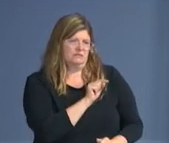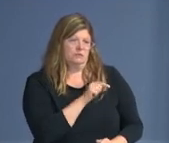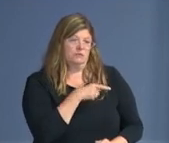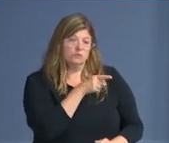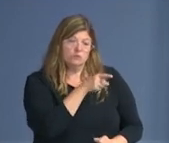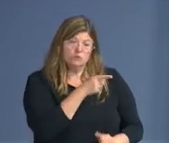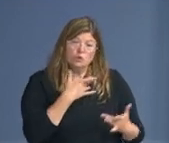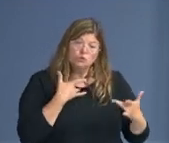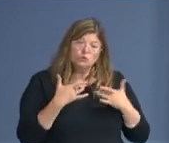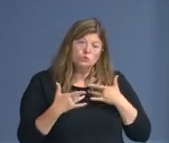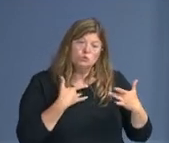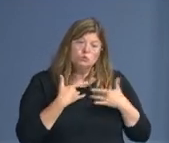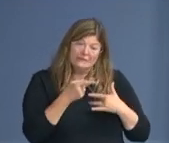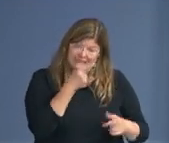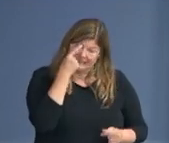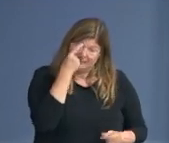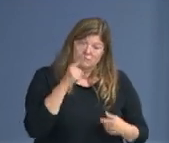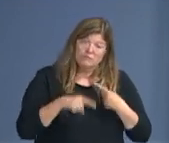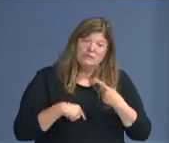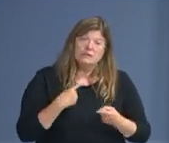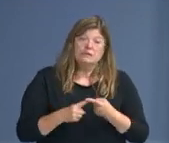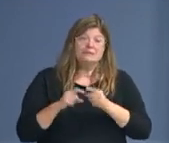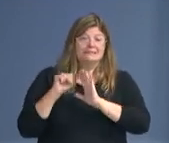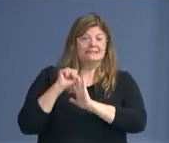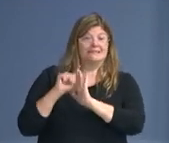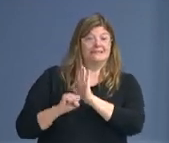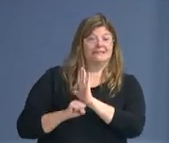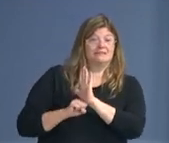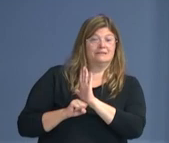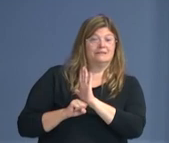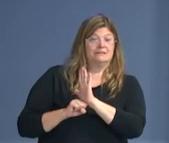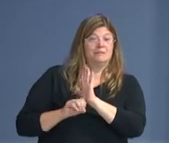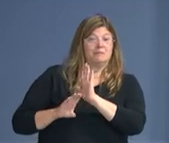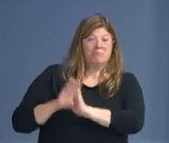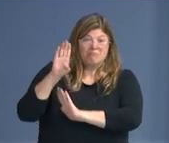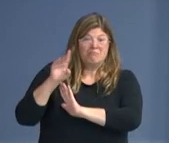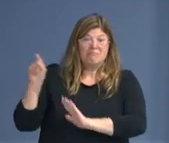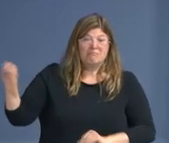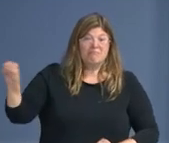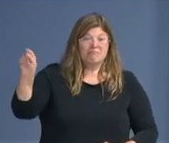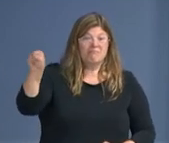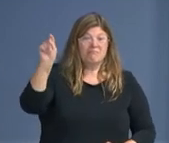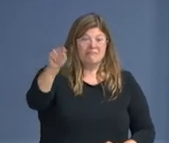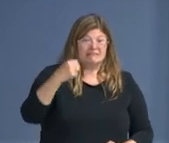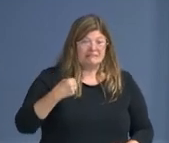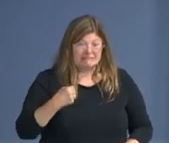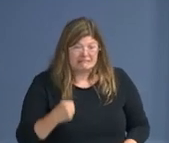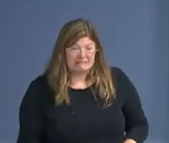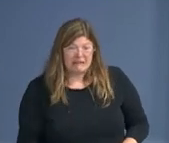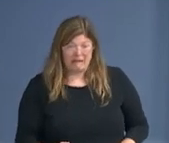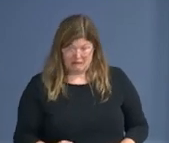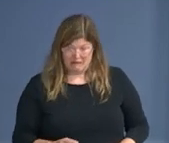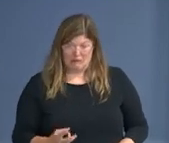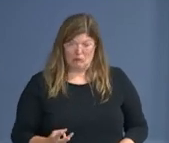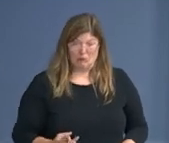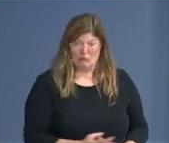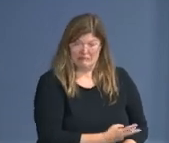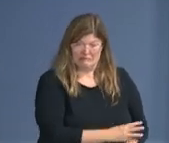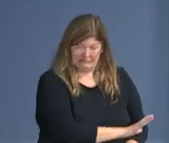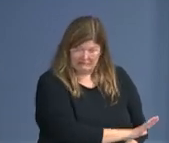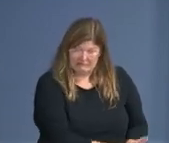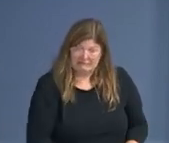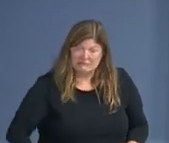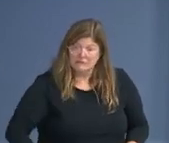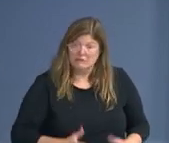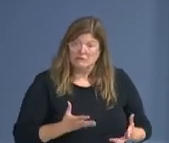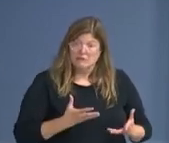now. Have you thought about banning visitors from those southern or western states of the district? Are you concerned about Virginia entering phase three?